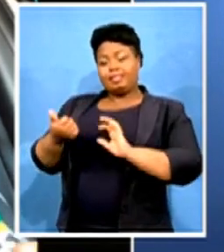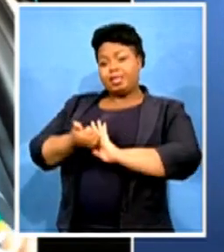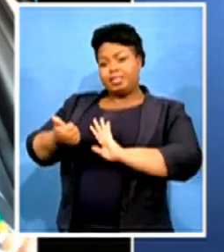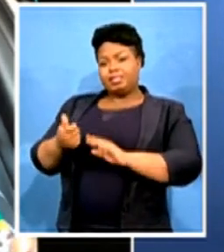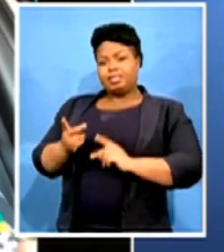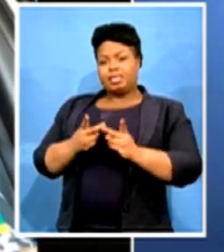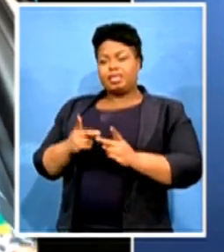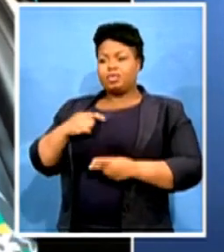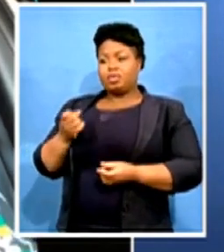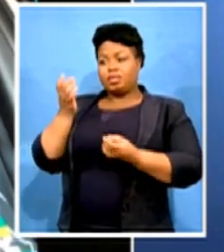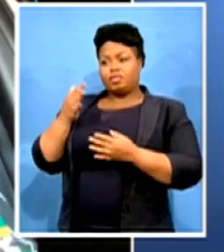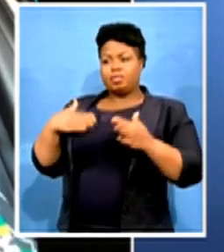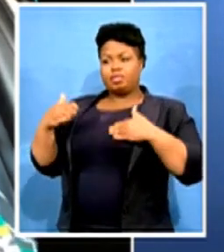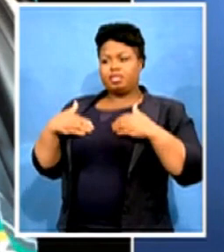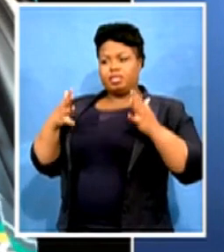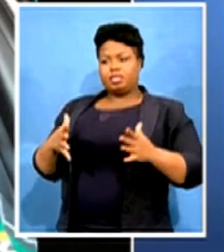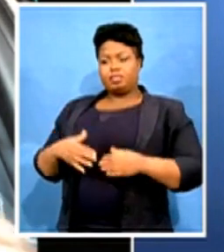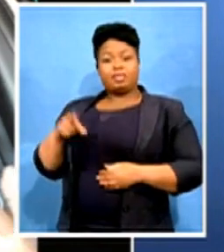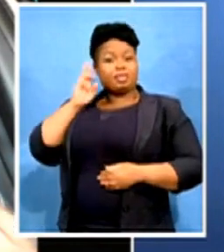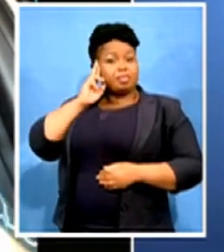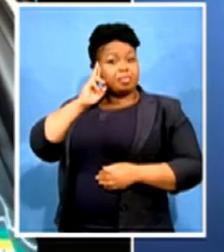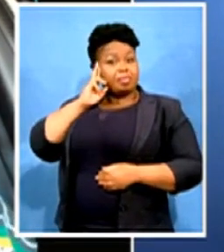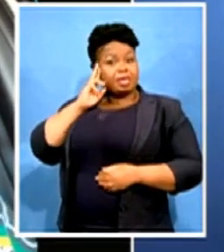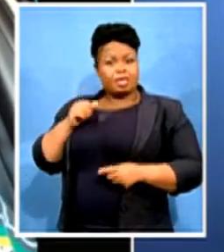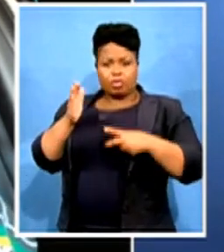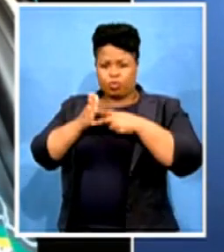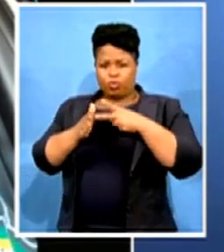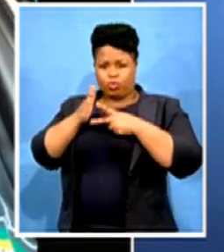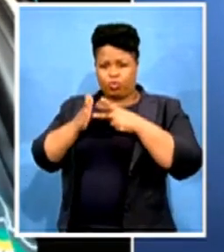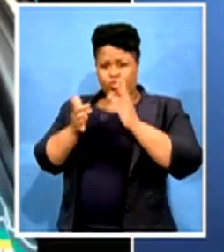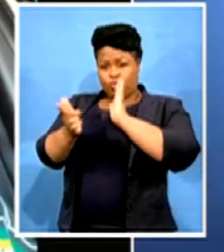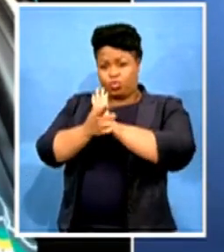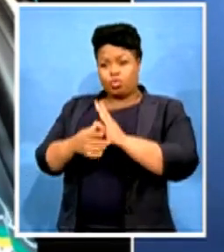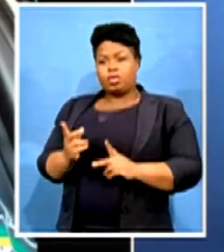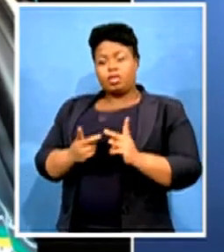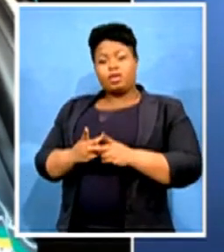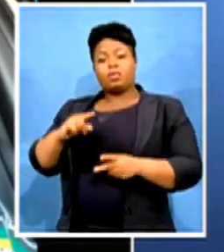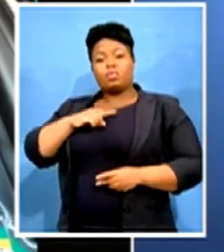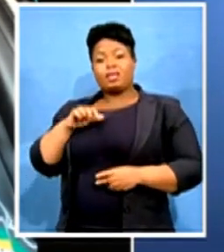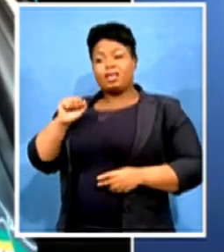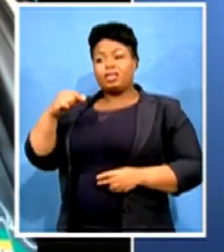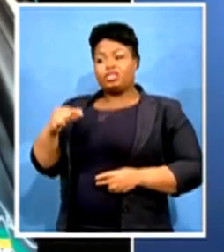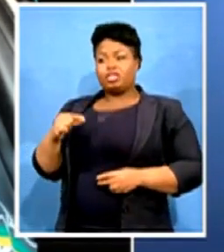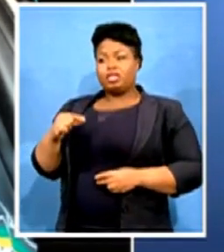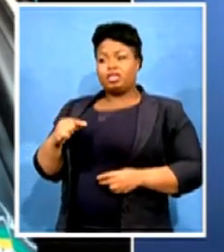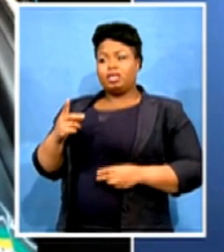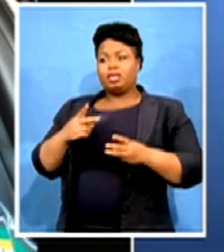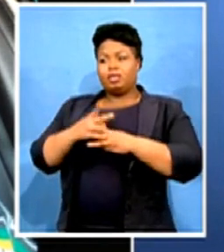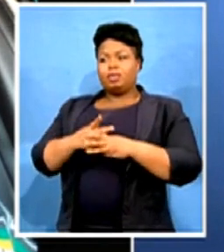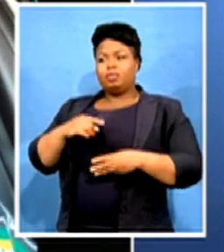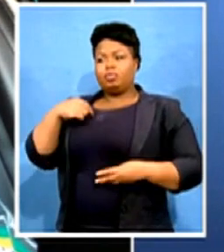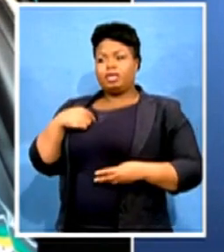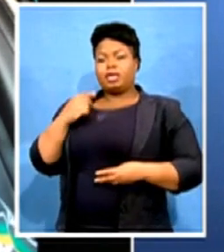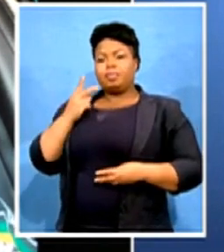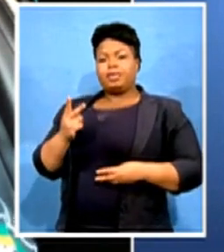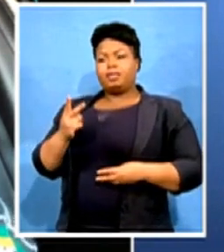these two legislations, which even the Auditor General is outlining that because of that, there was